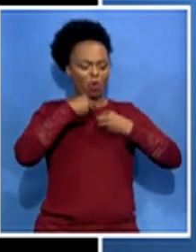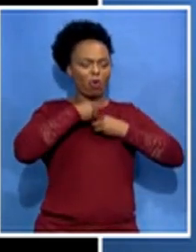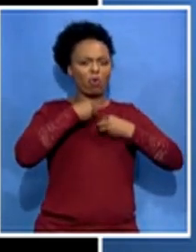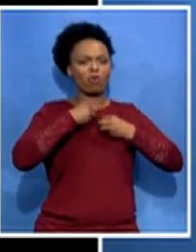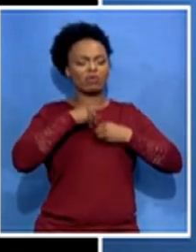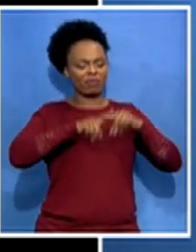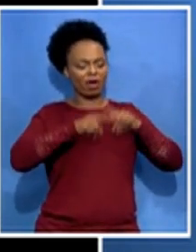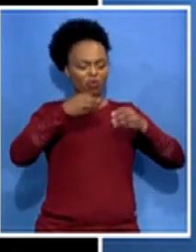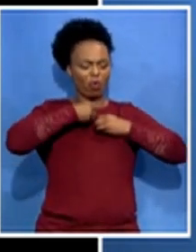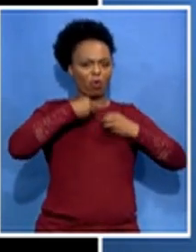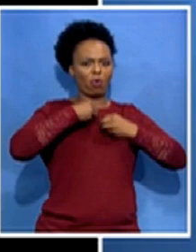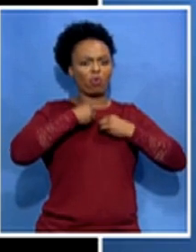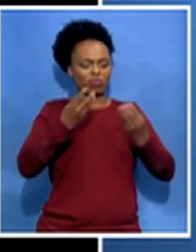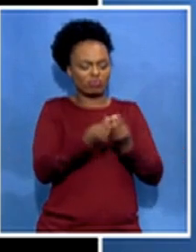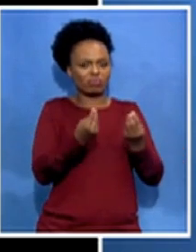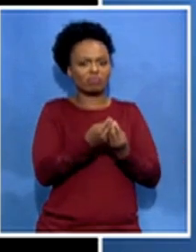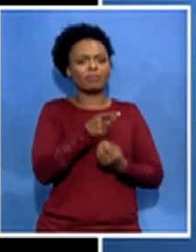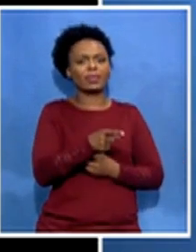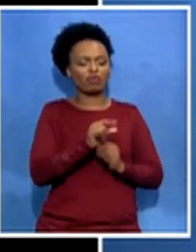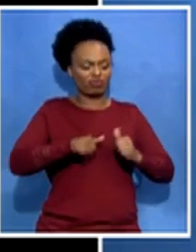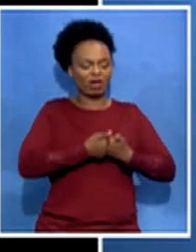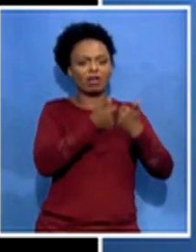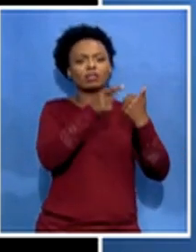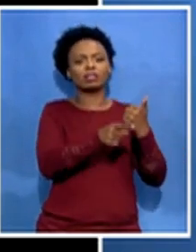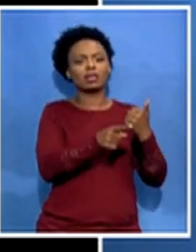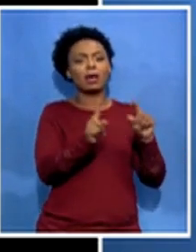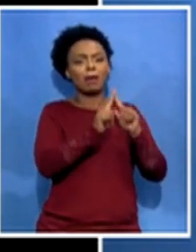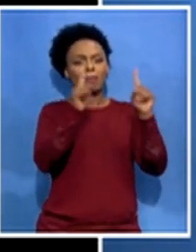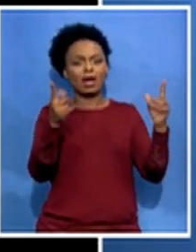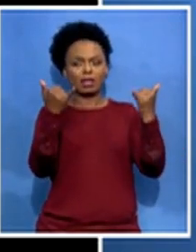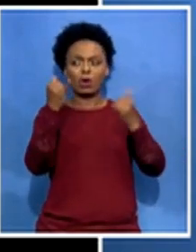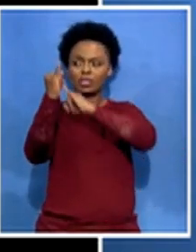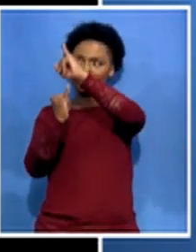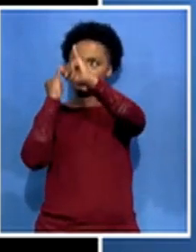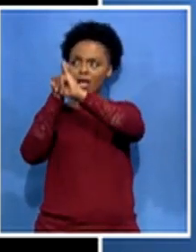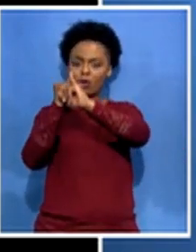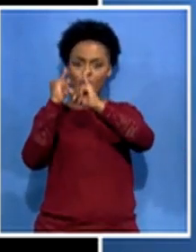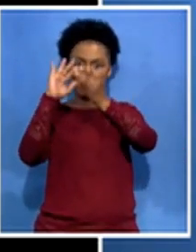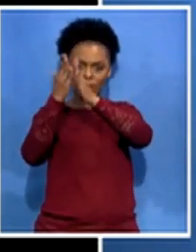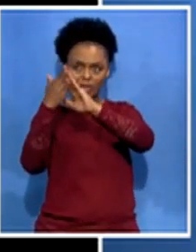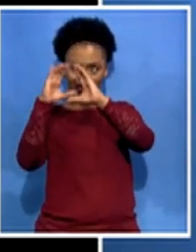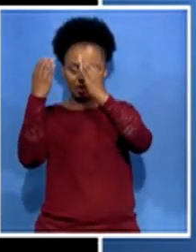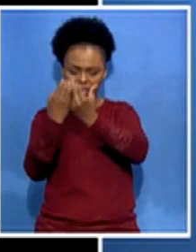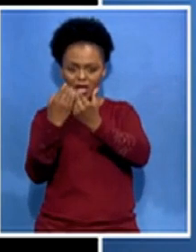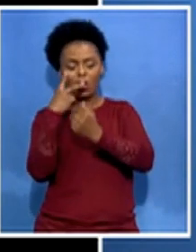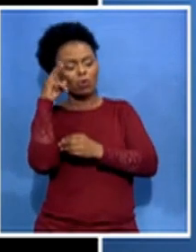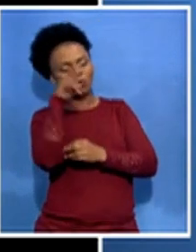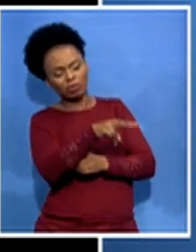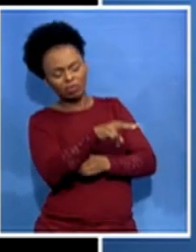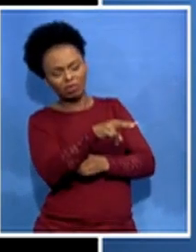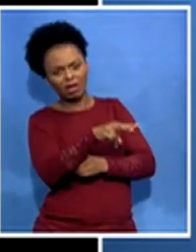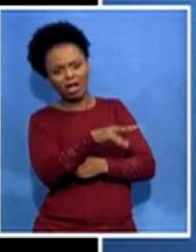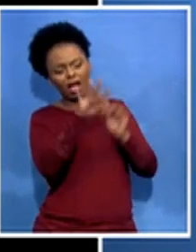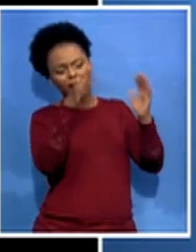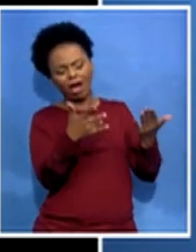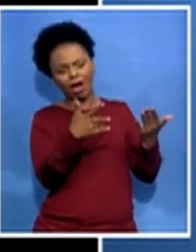community must look at how this process is not being used to uh you know clamp